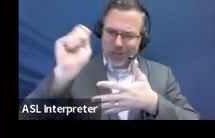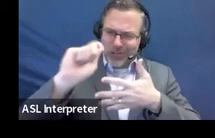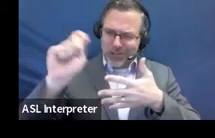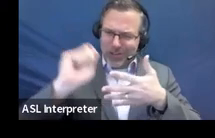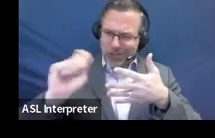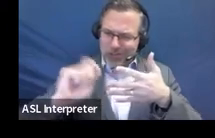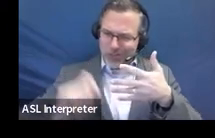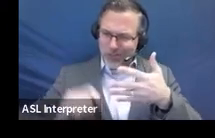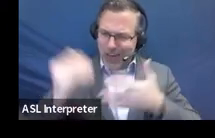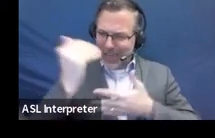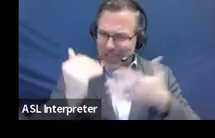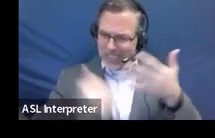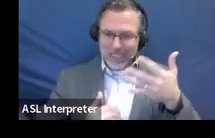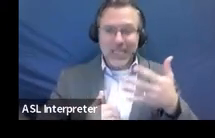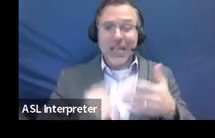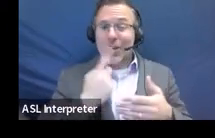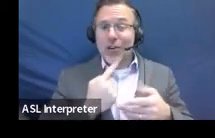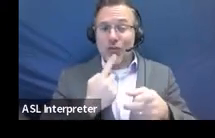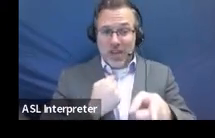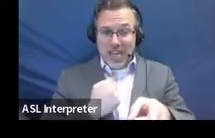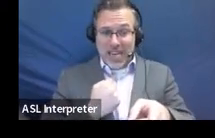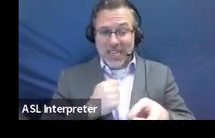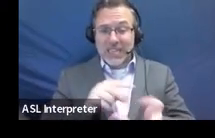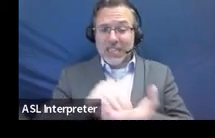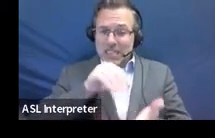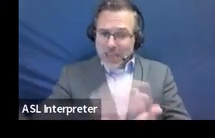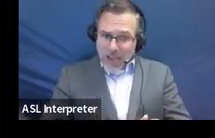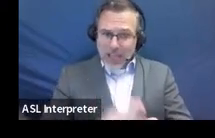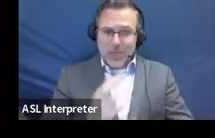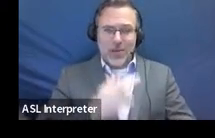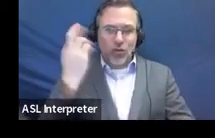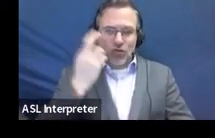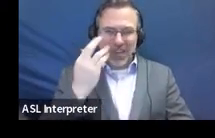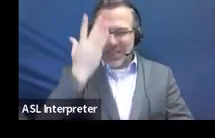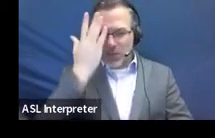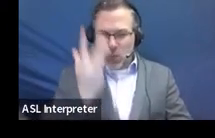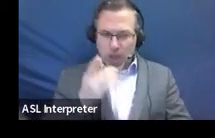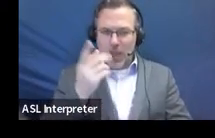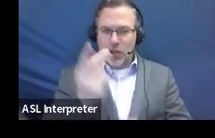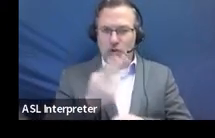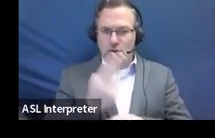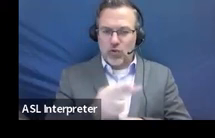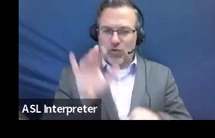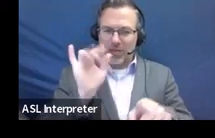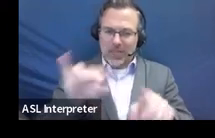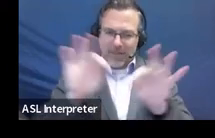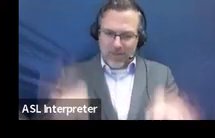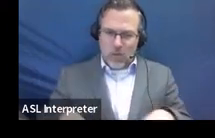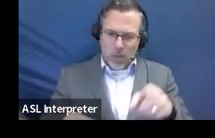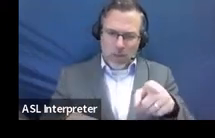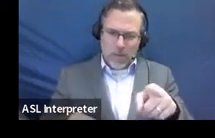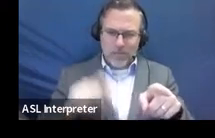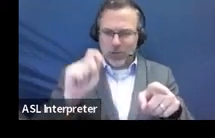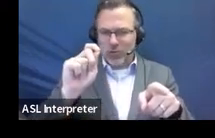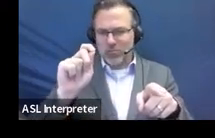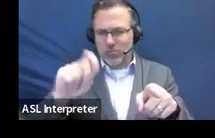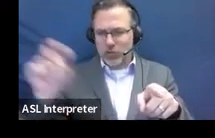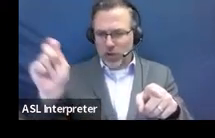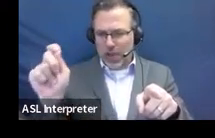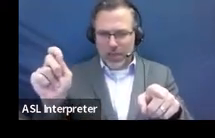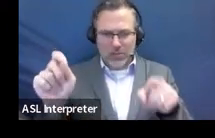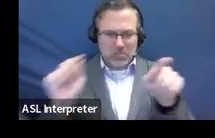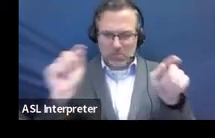So you can see in red, it says document reason for use of forms. So just check, make sure you do that. And that's how you would do that is by checking one of those.